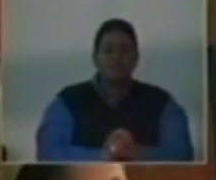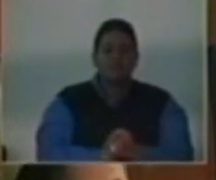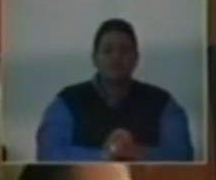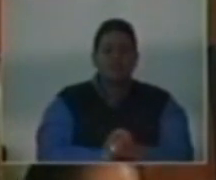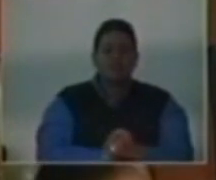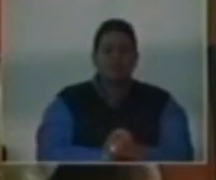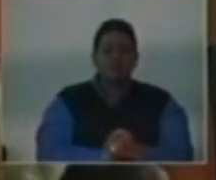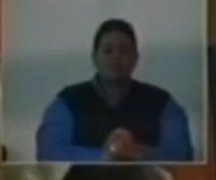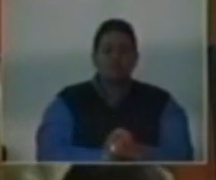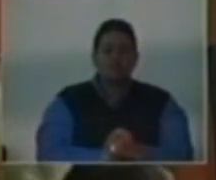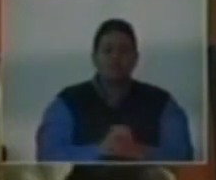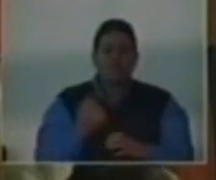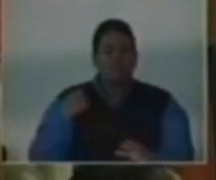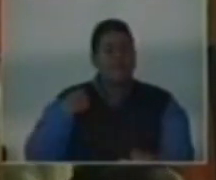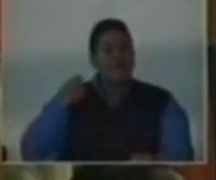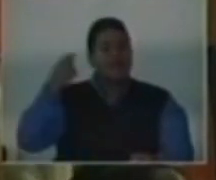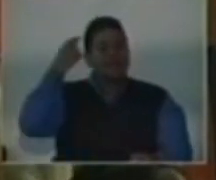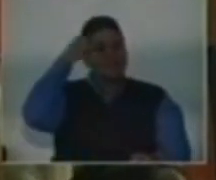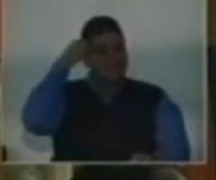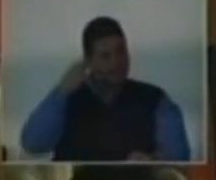I think, Mr. Speaker,